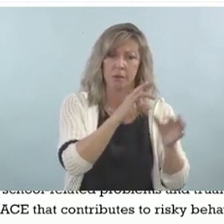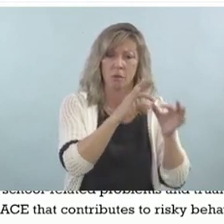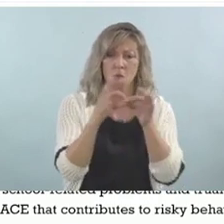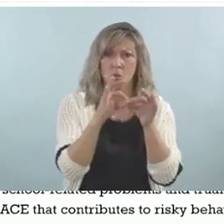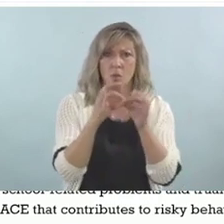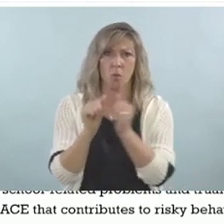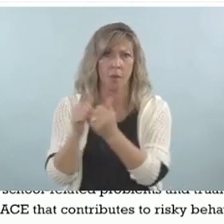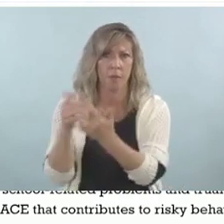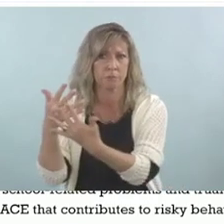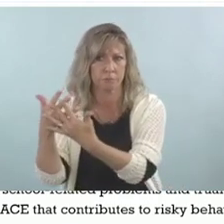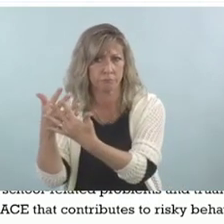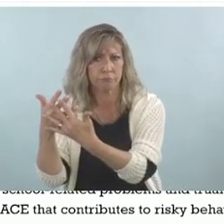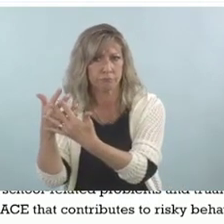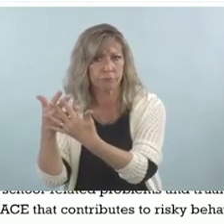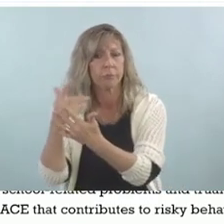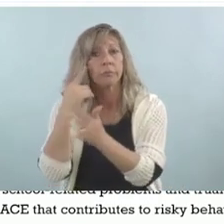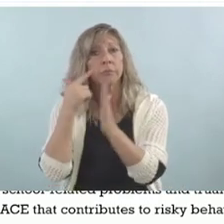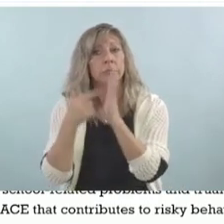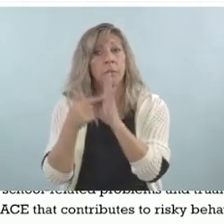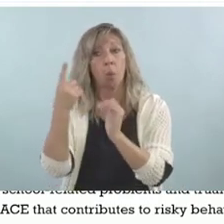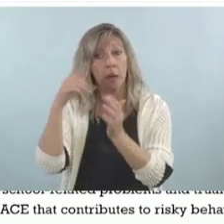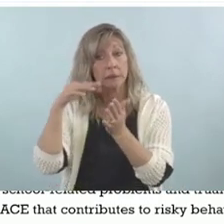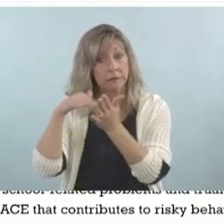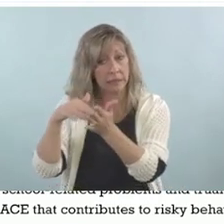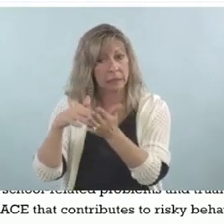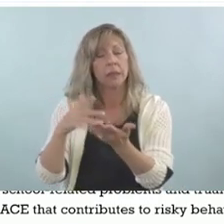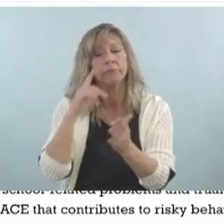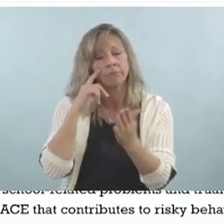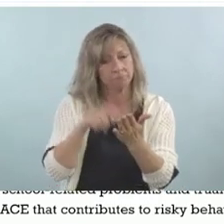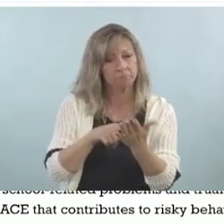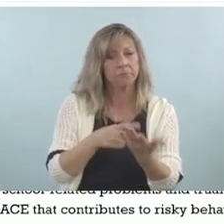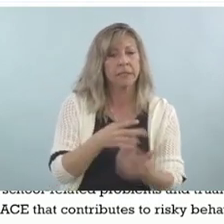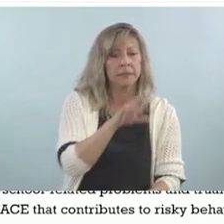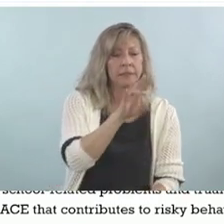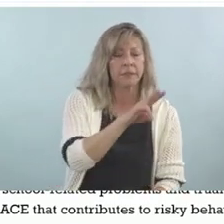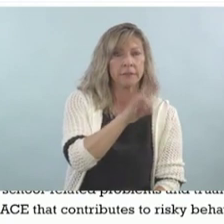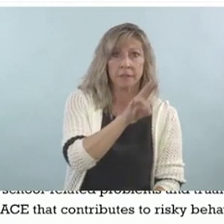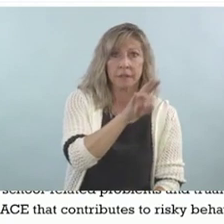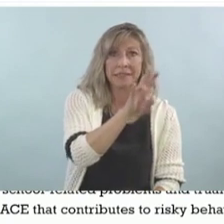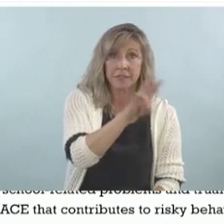77% to 90% of all women in prison have ACEs.